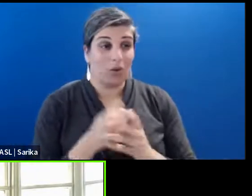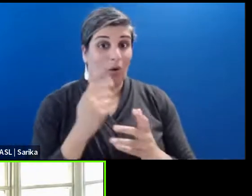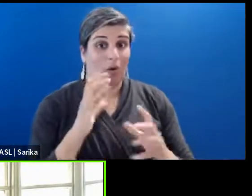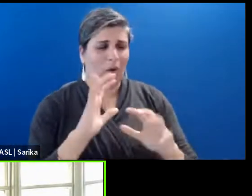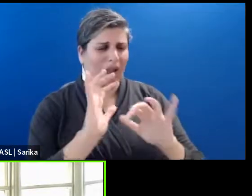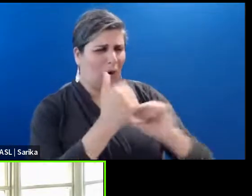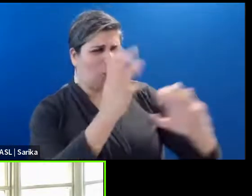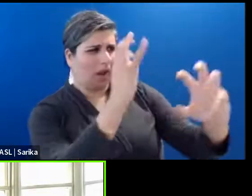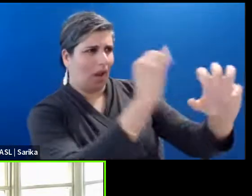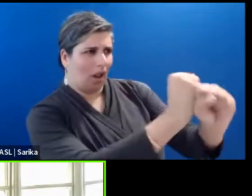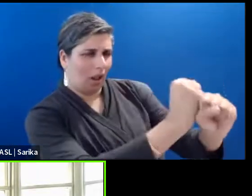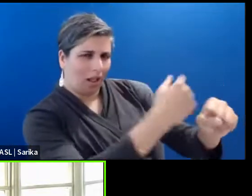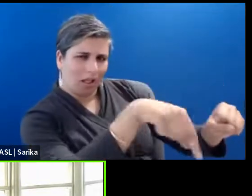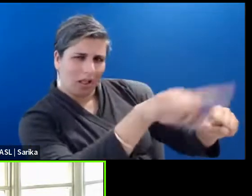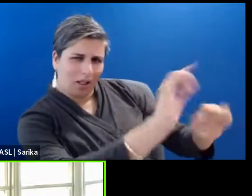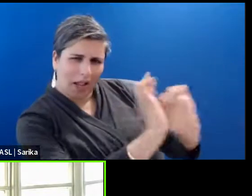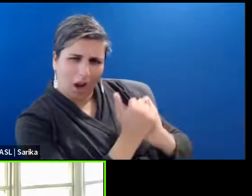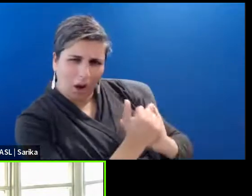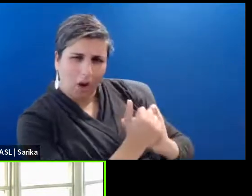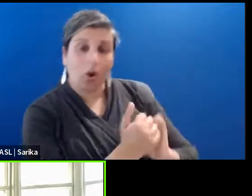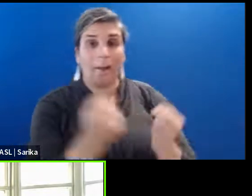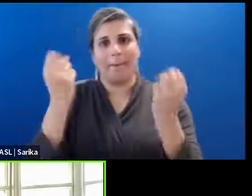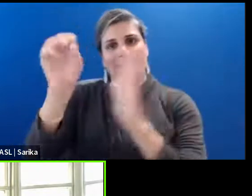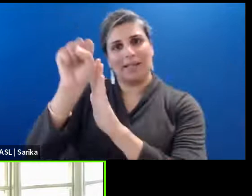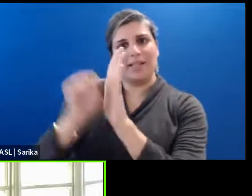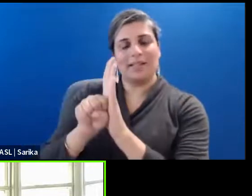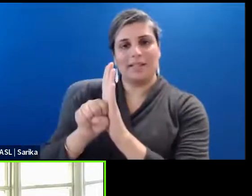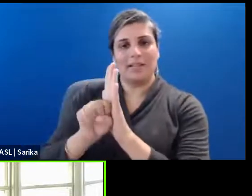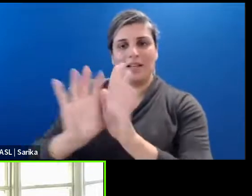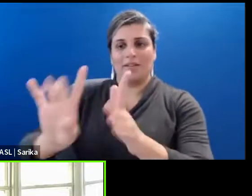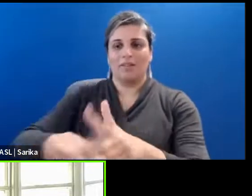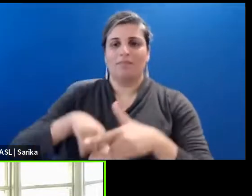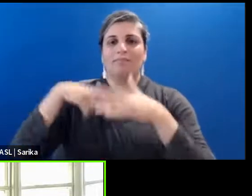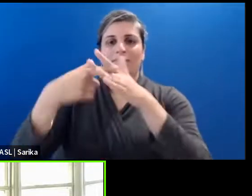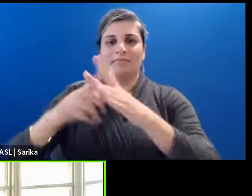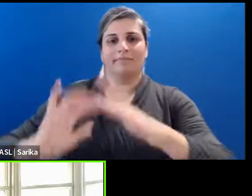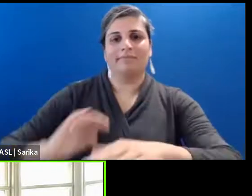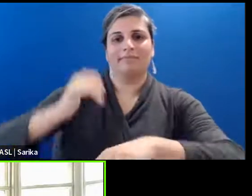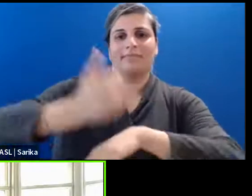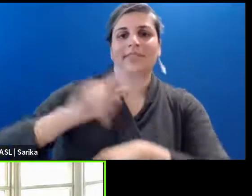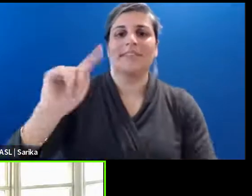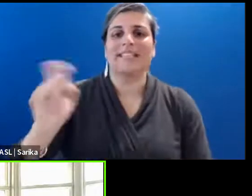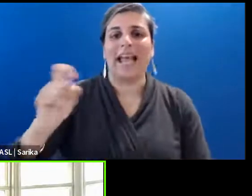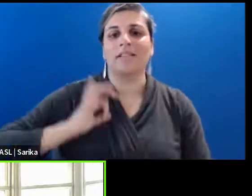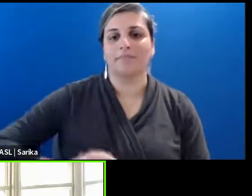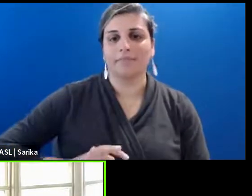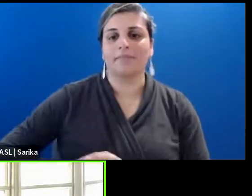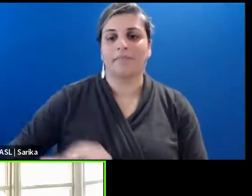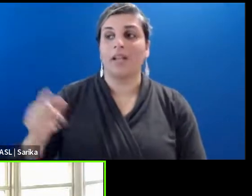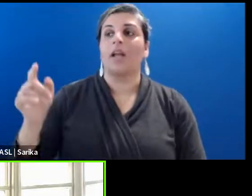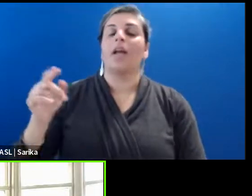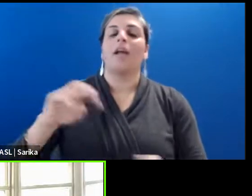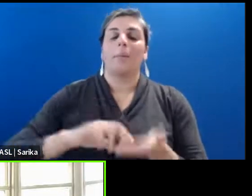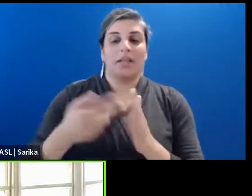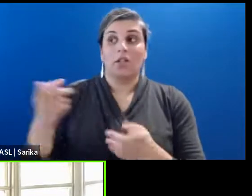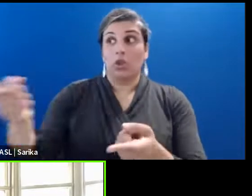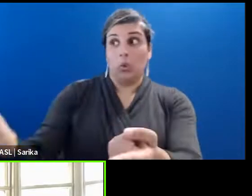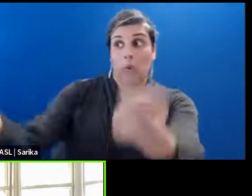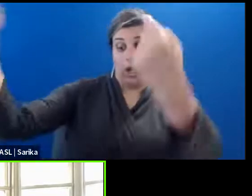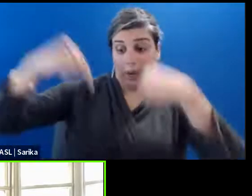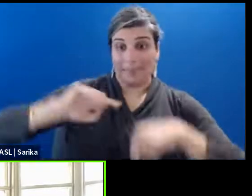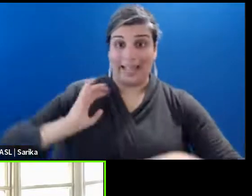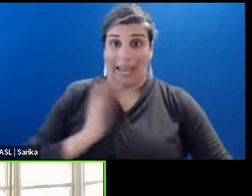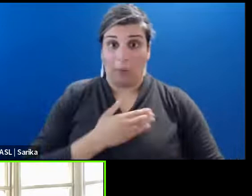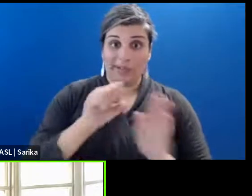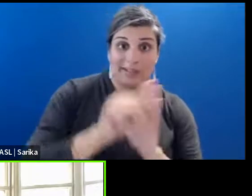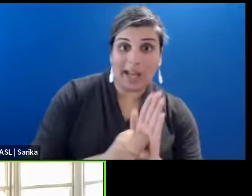business, many states have instituted these tax incentives, which are basically you come to our state